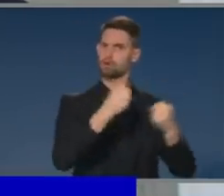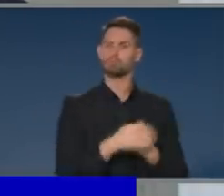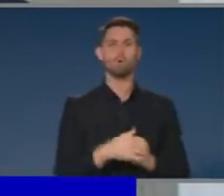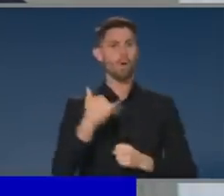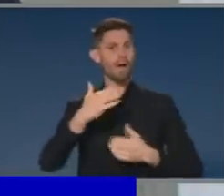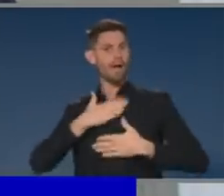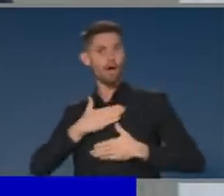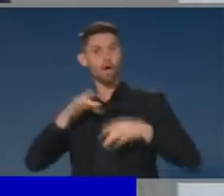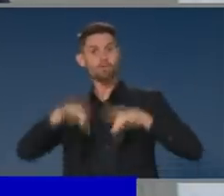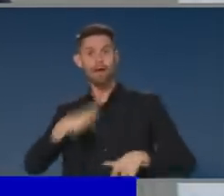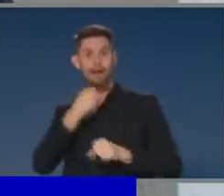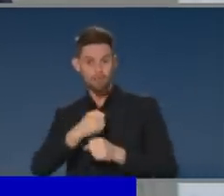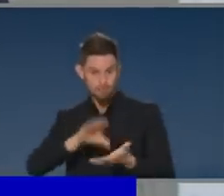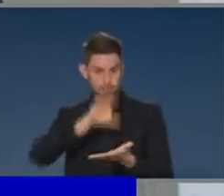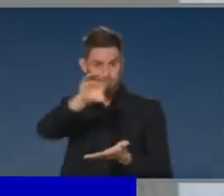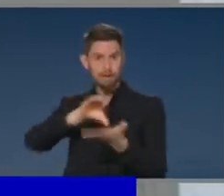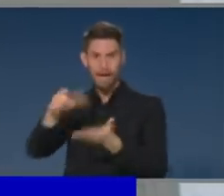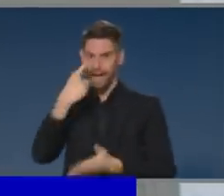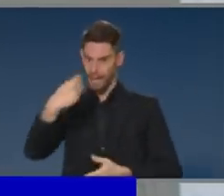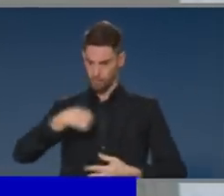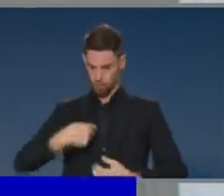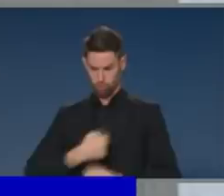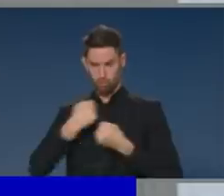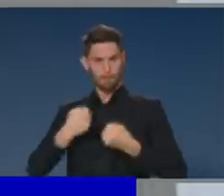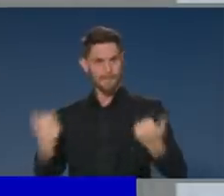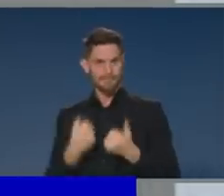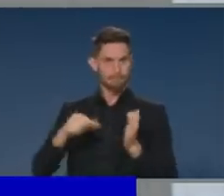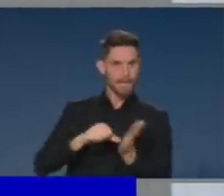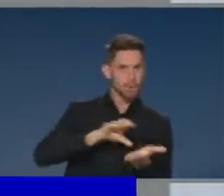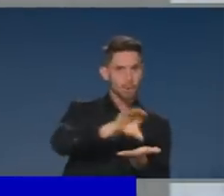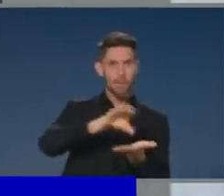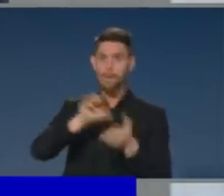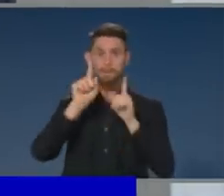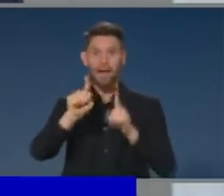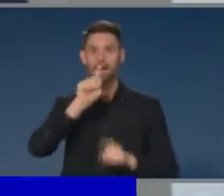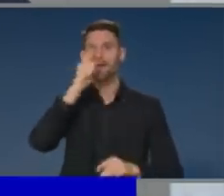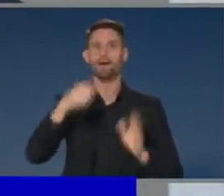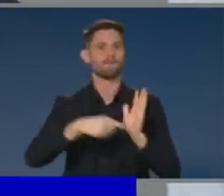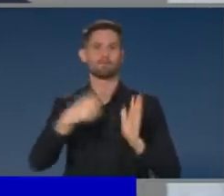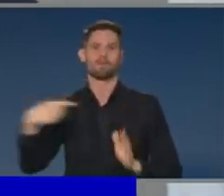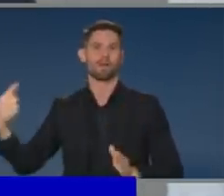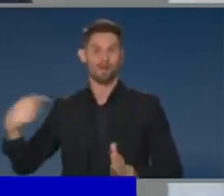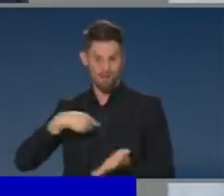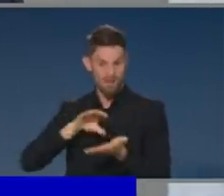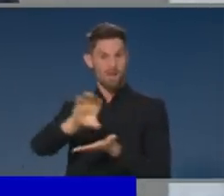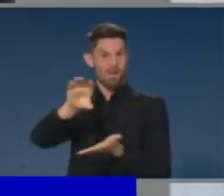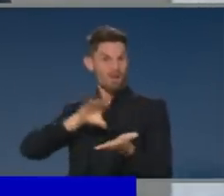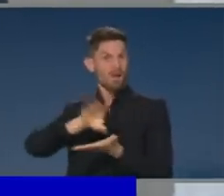supports and other supports, they have limits. They are not endless. They have capacities.